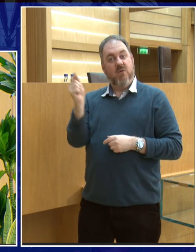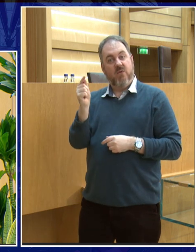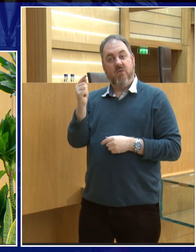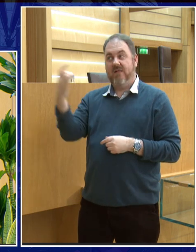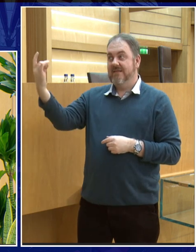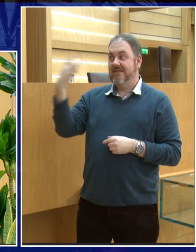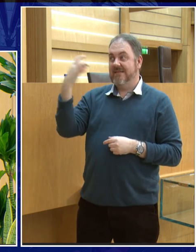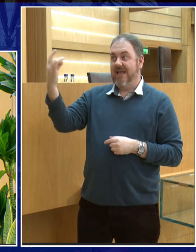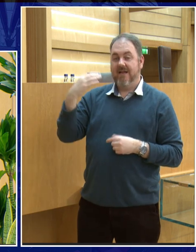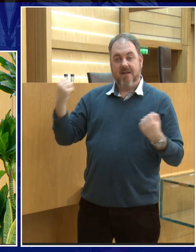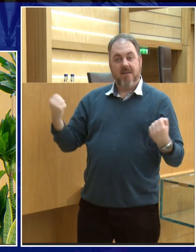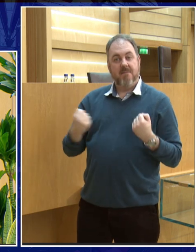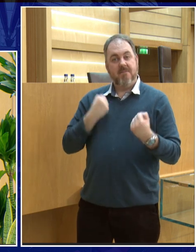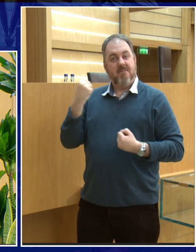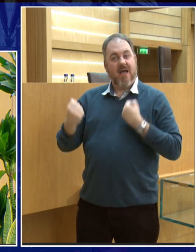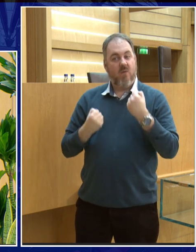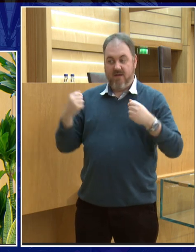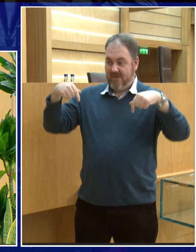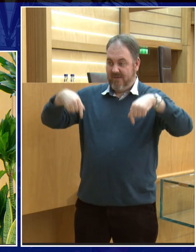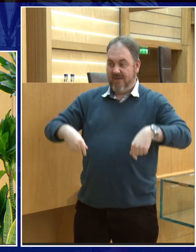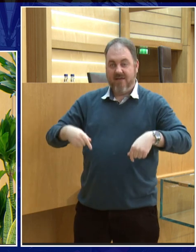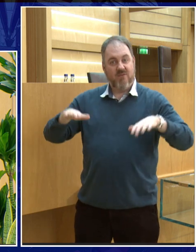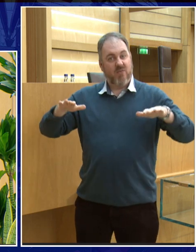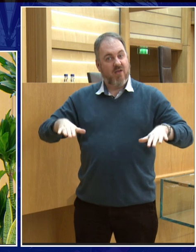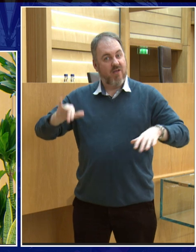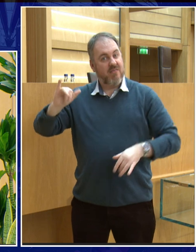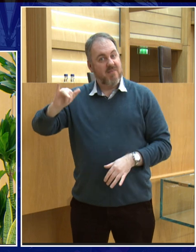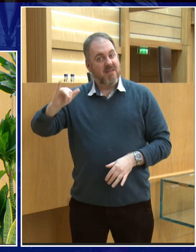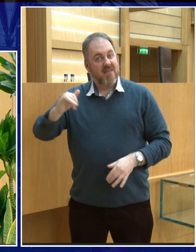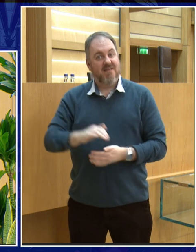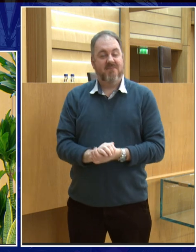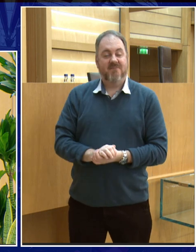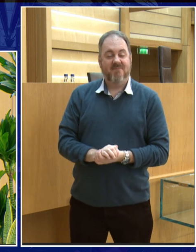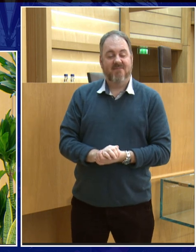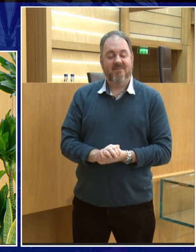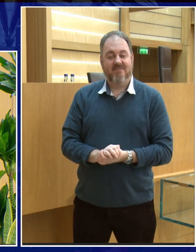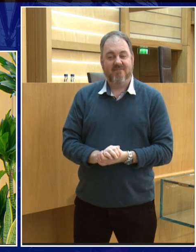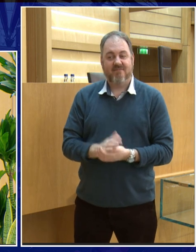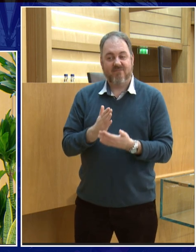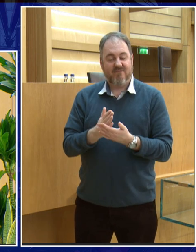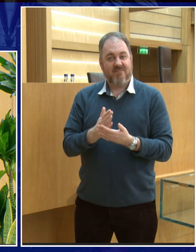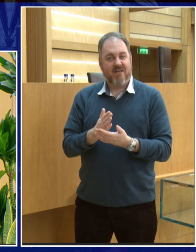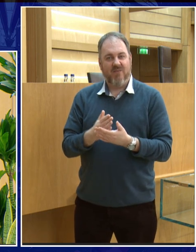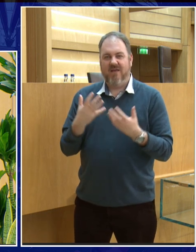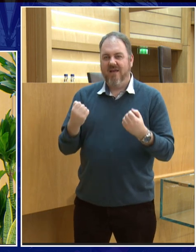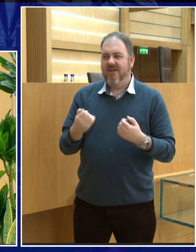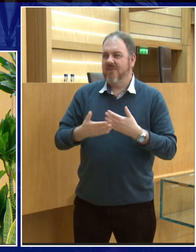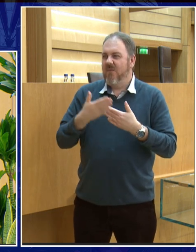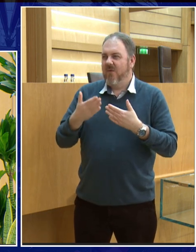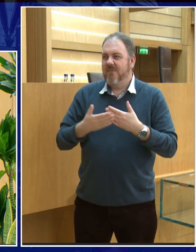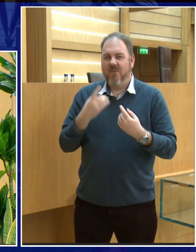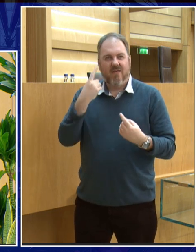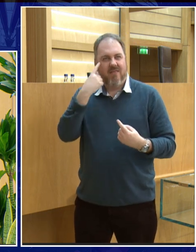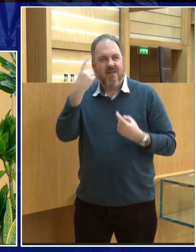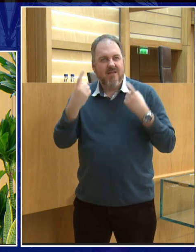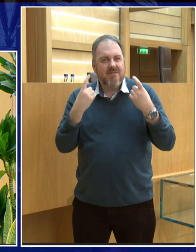but at the same time we can mine the moon for all sorts of elements in the future but at the same time there's a question to be asked